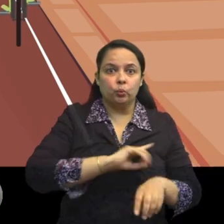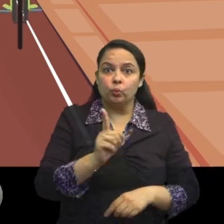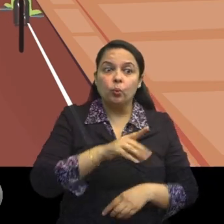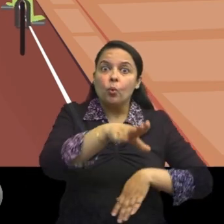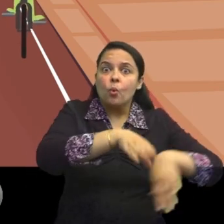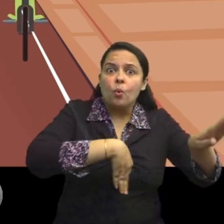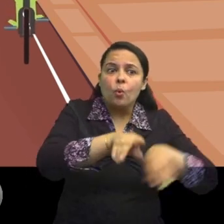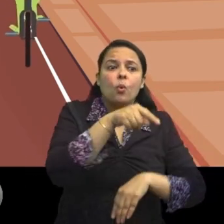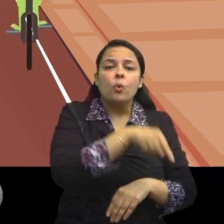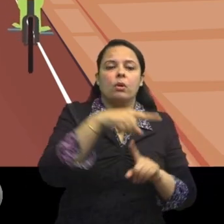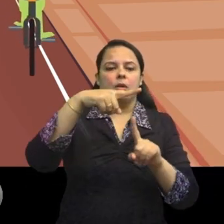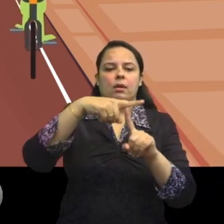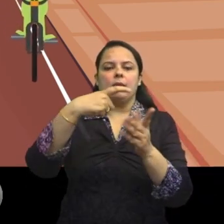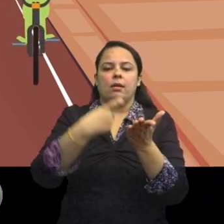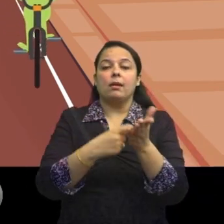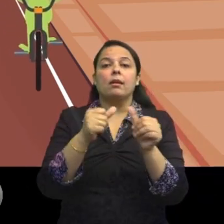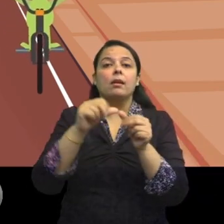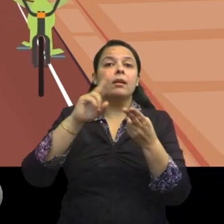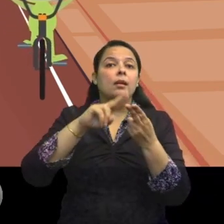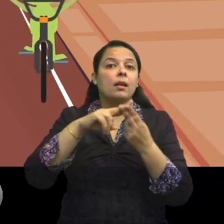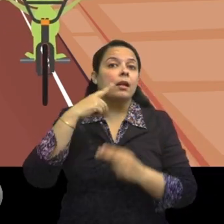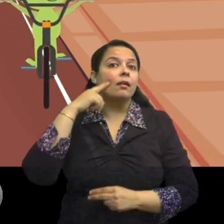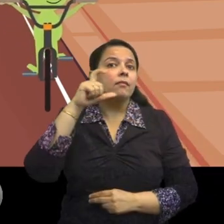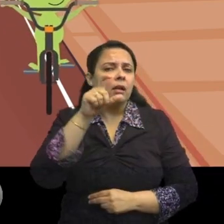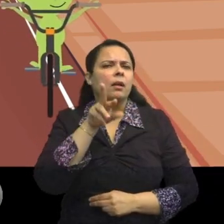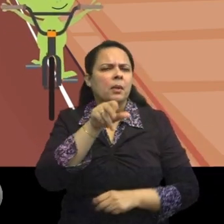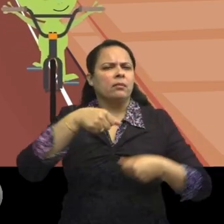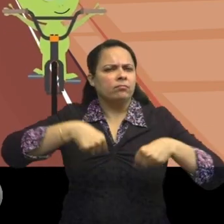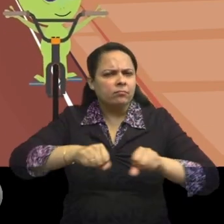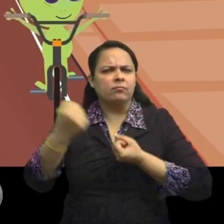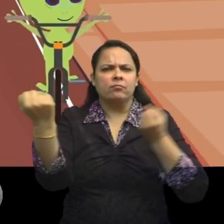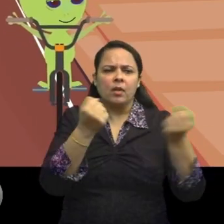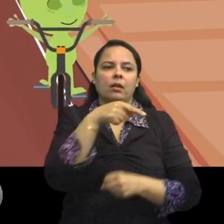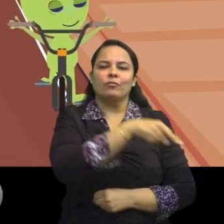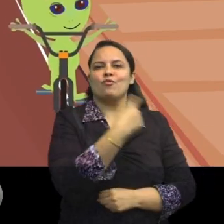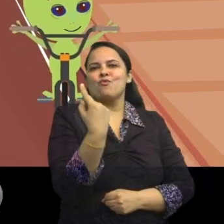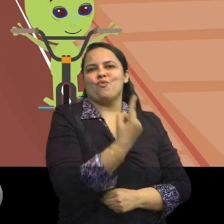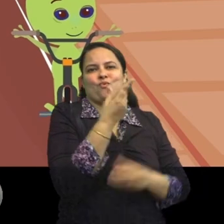One must ride their bicycle only on the left side of the road.